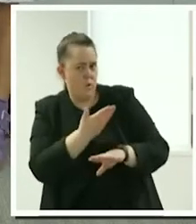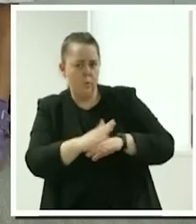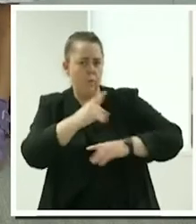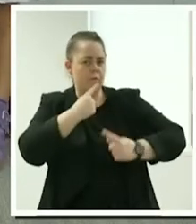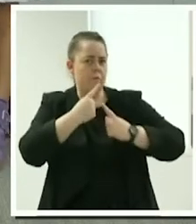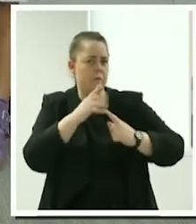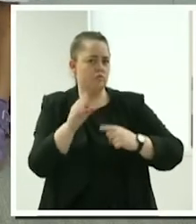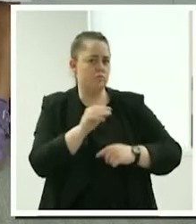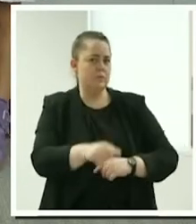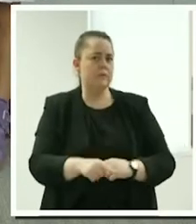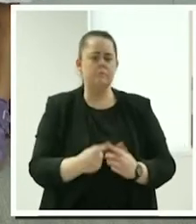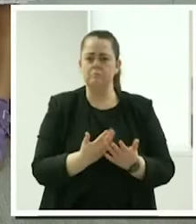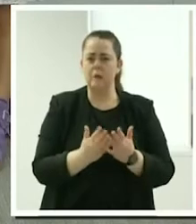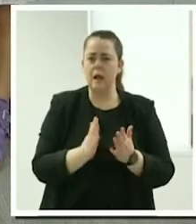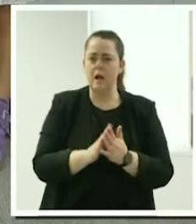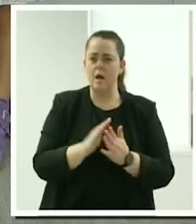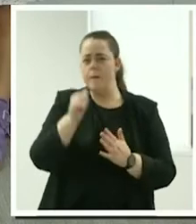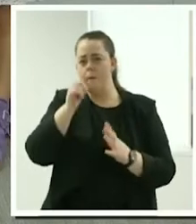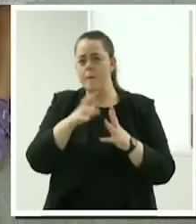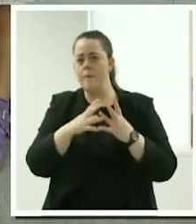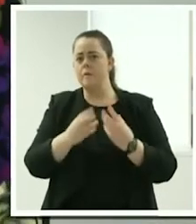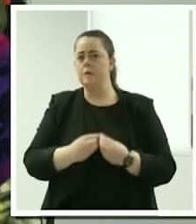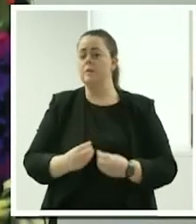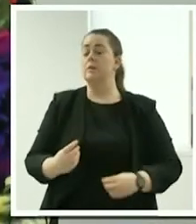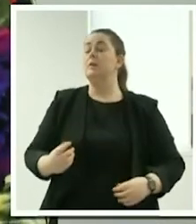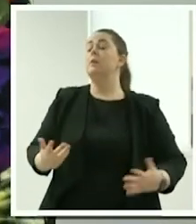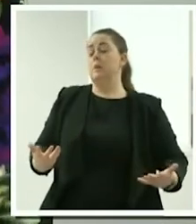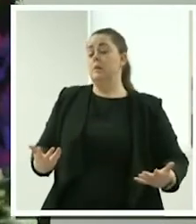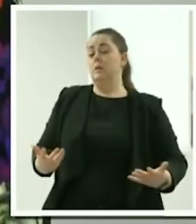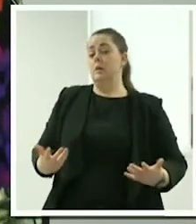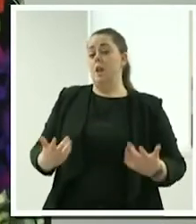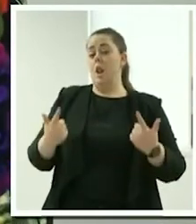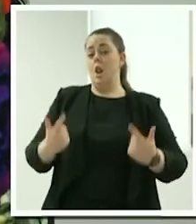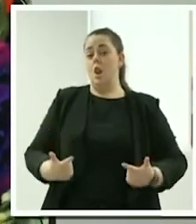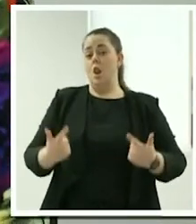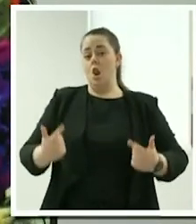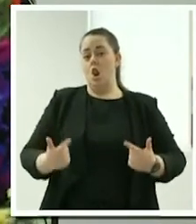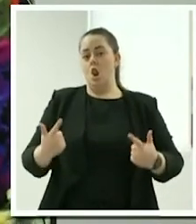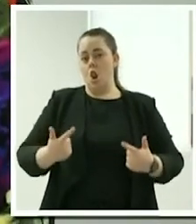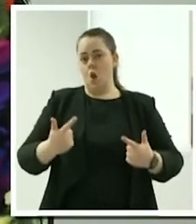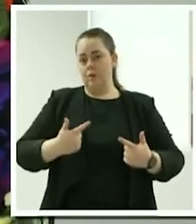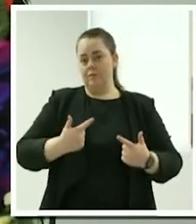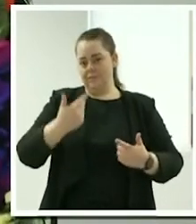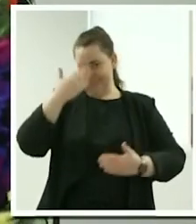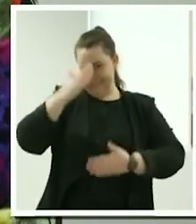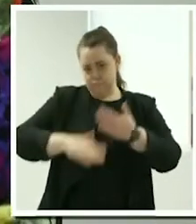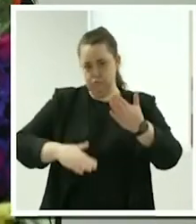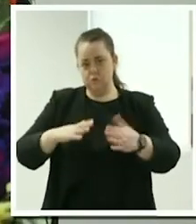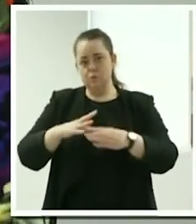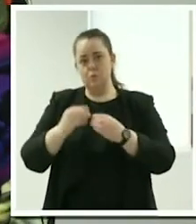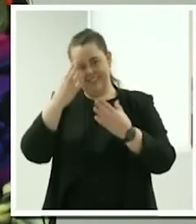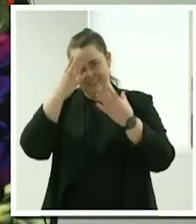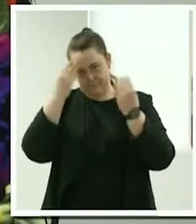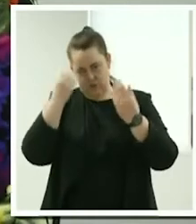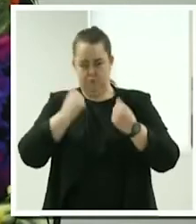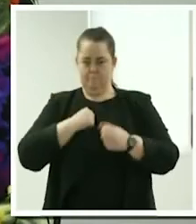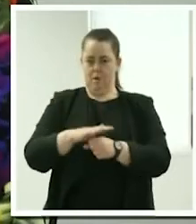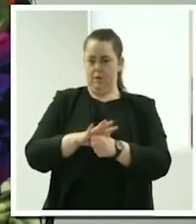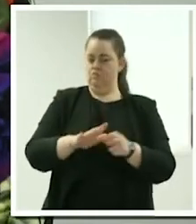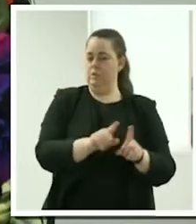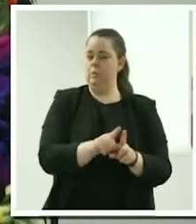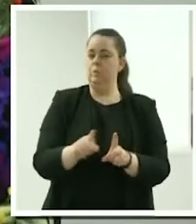Jo, have a lot of experience with different types of dementias and I see a lot of